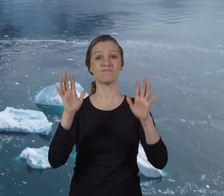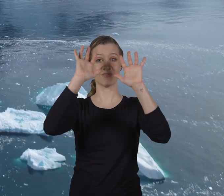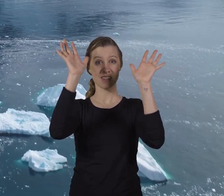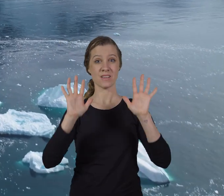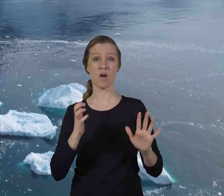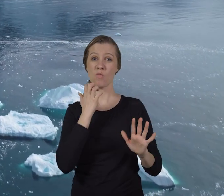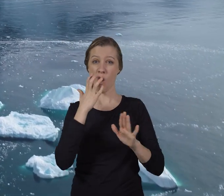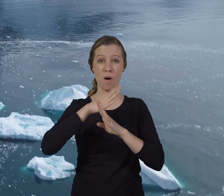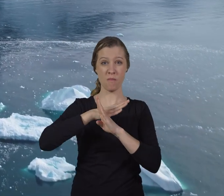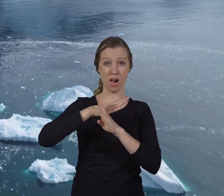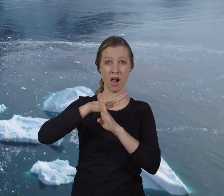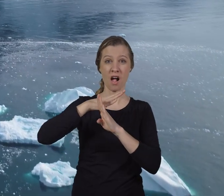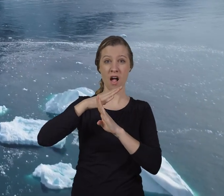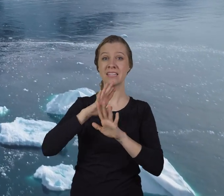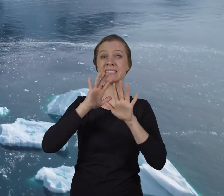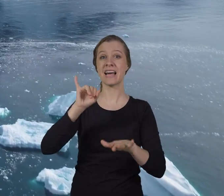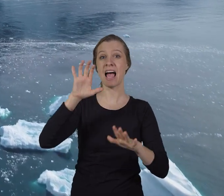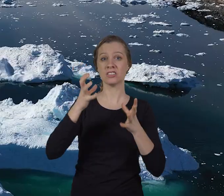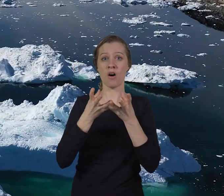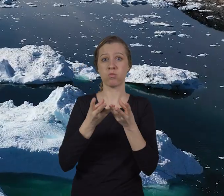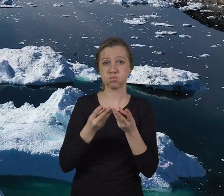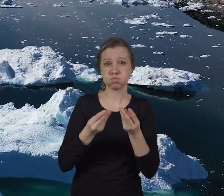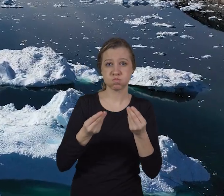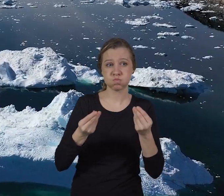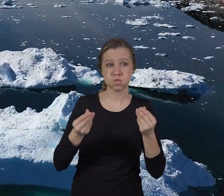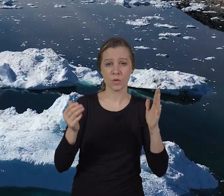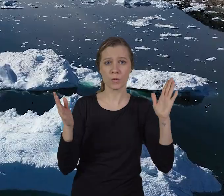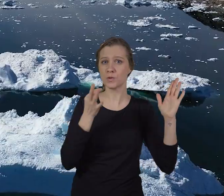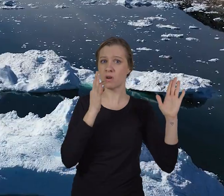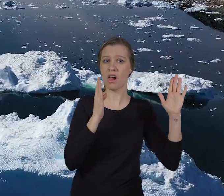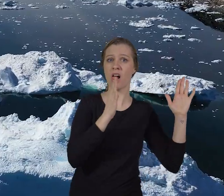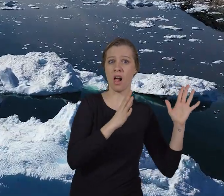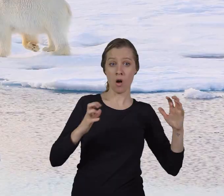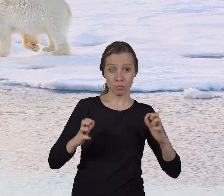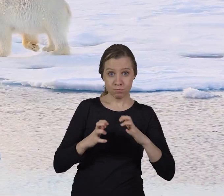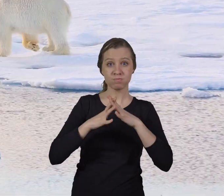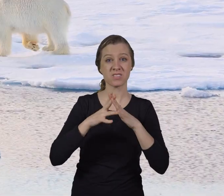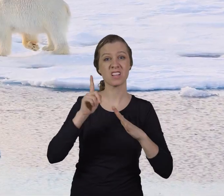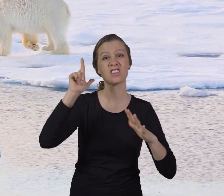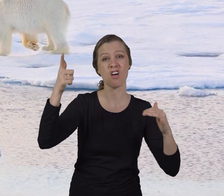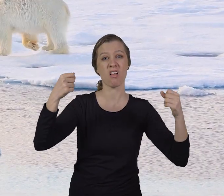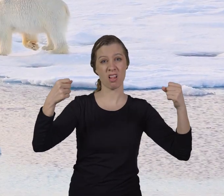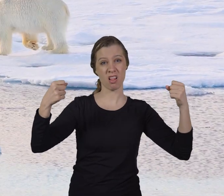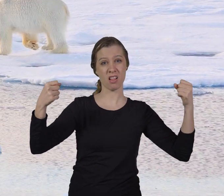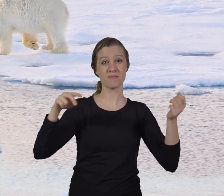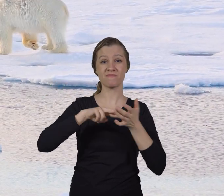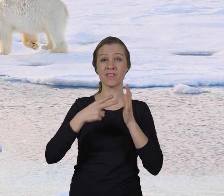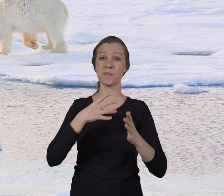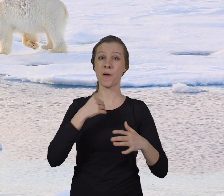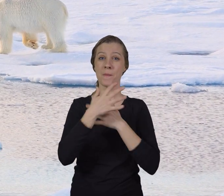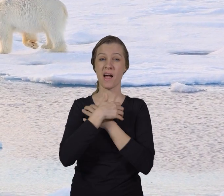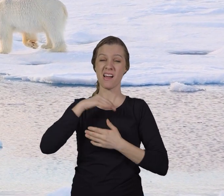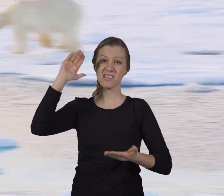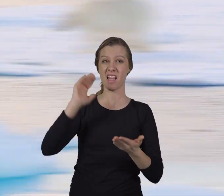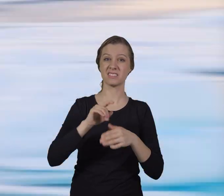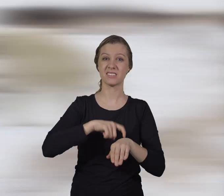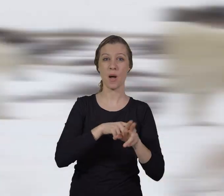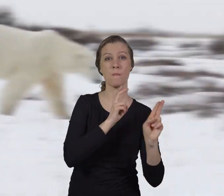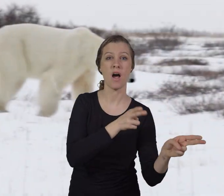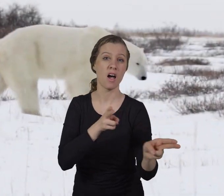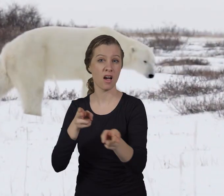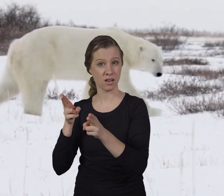warms, the sea ice melts earlier and forms later, so polar bears have less time to hunt.